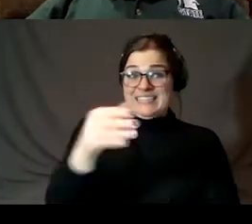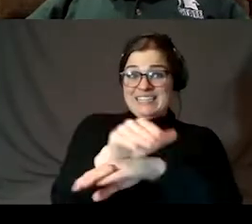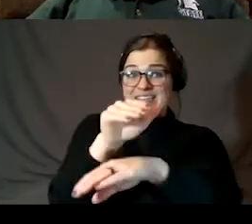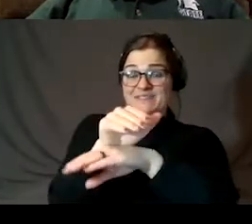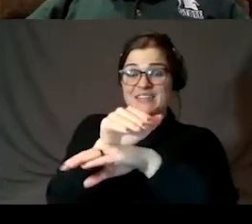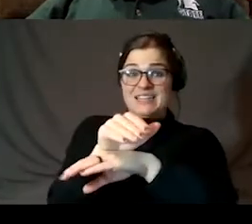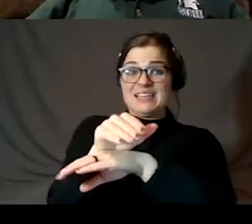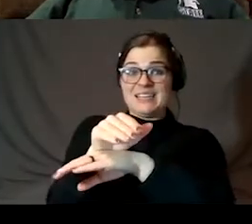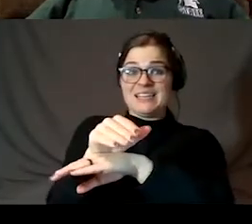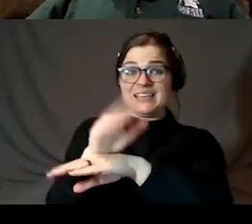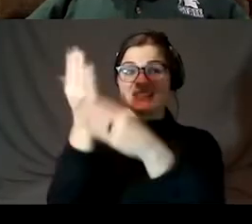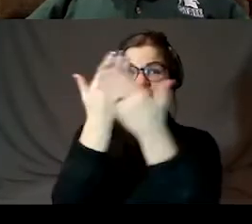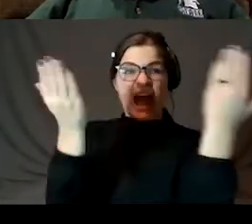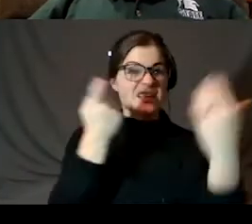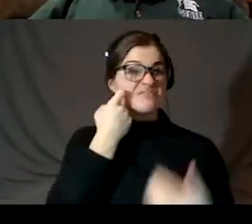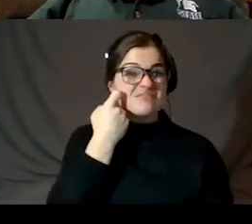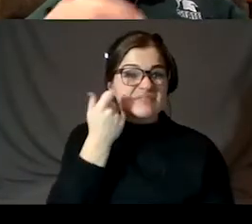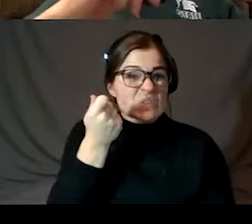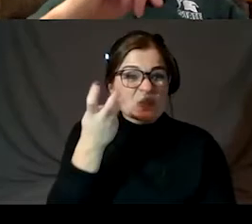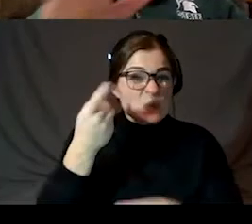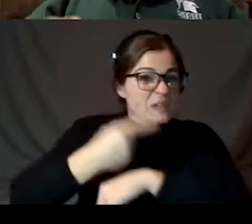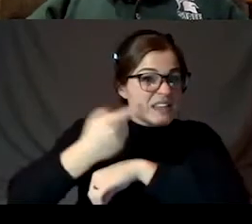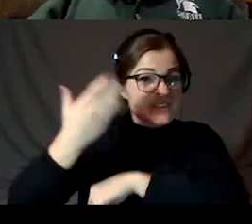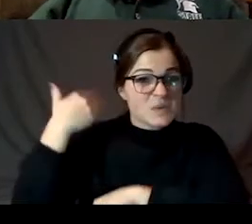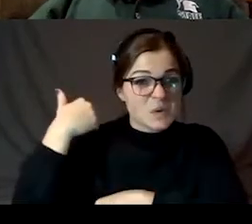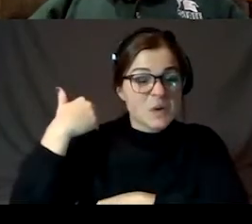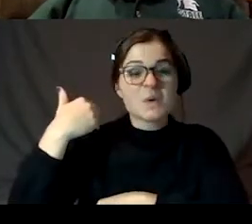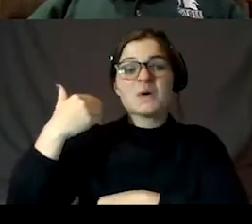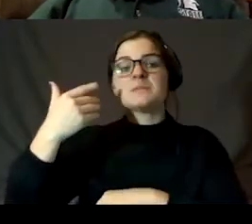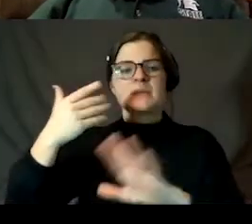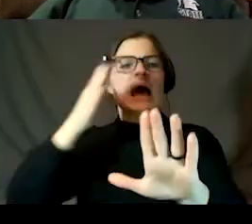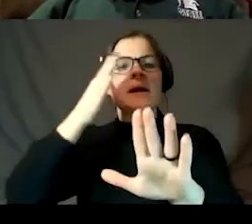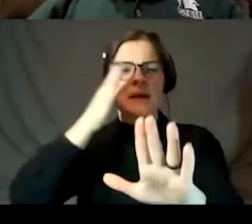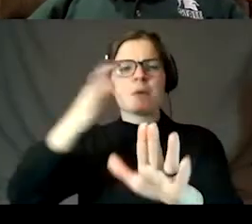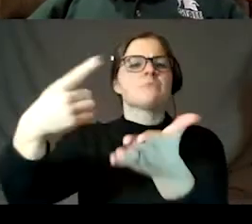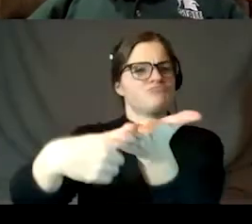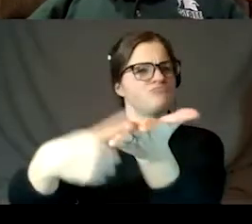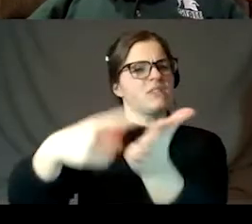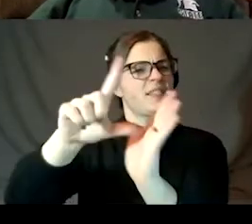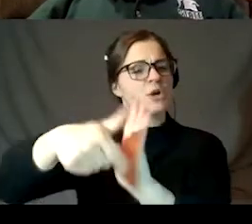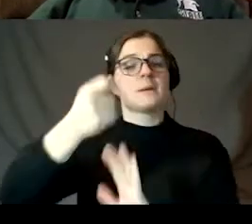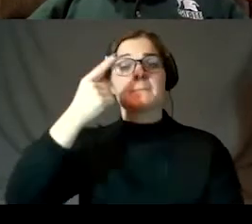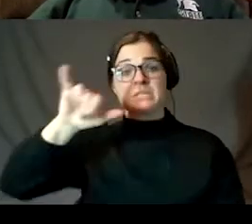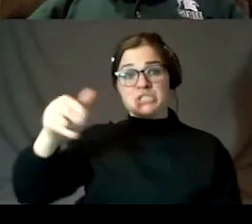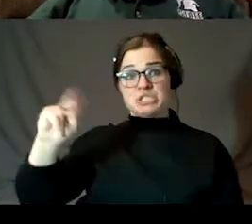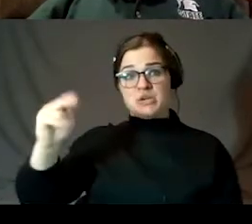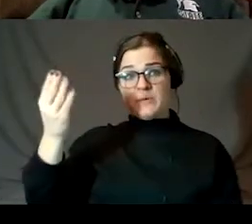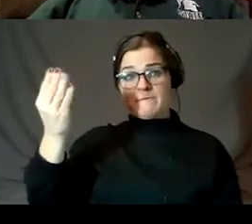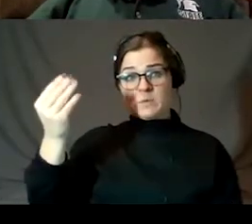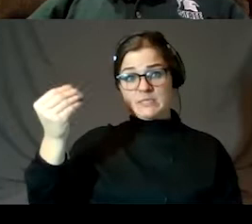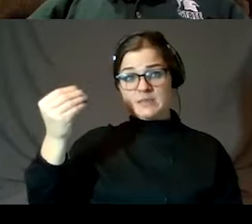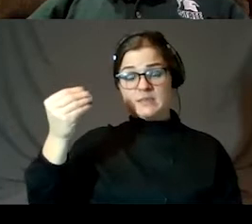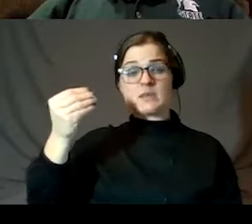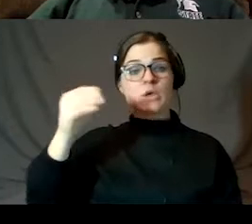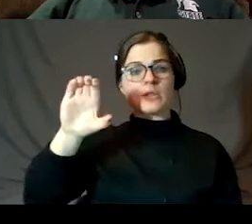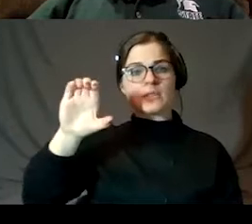a few days ago. Those of you who are, well, I'll talk about that later. January 14th, the crescent moon will